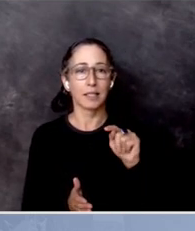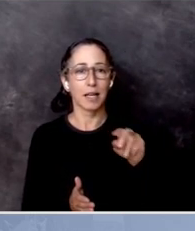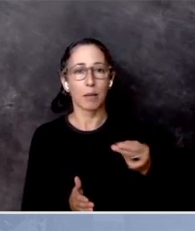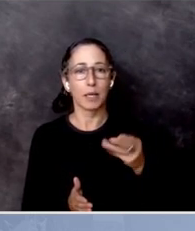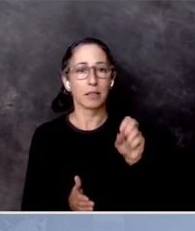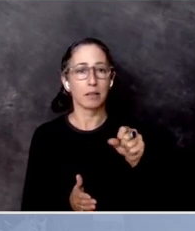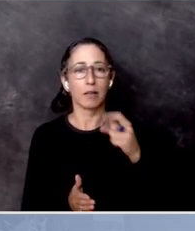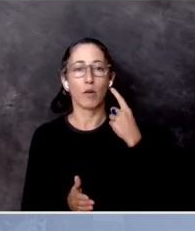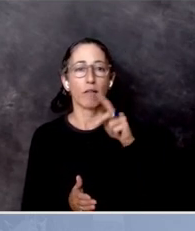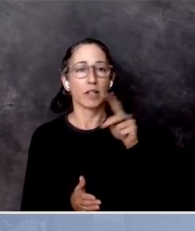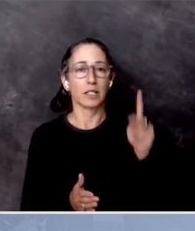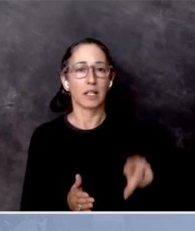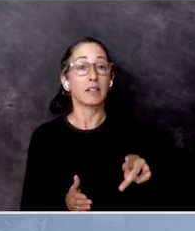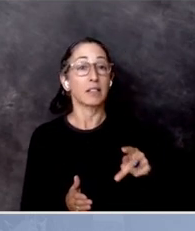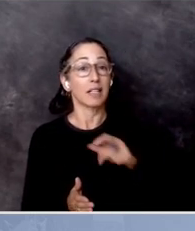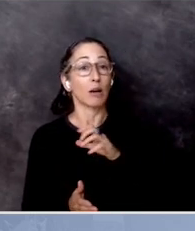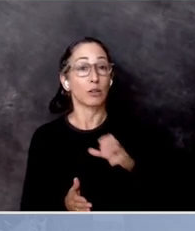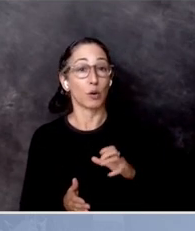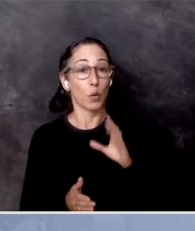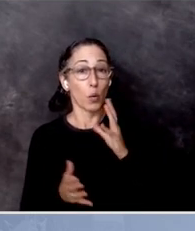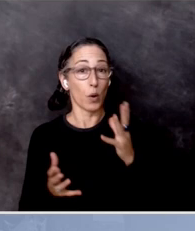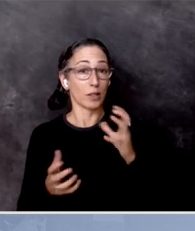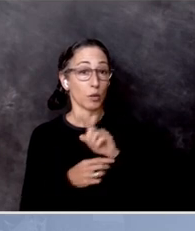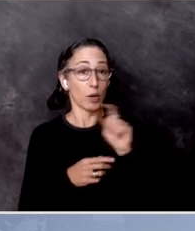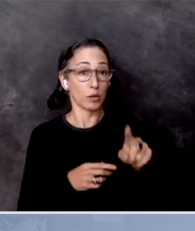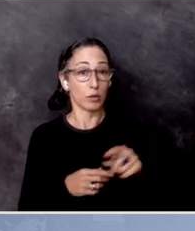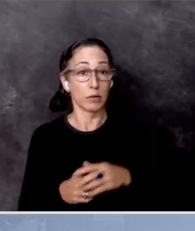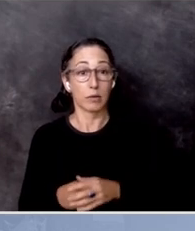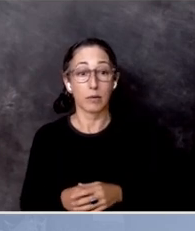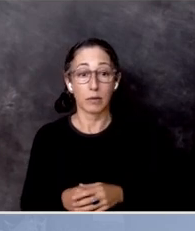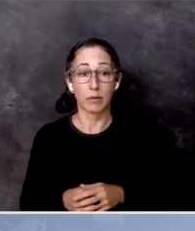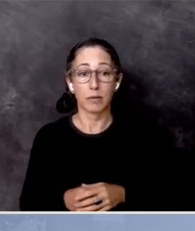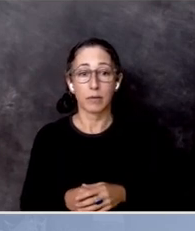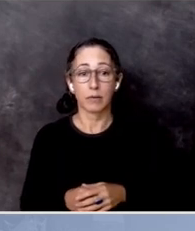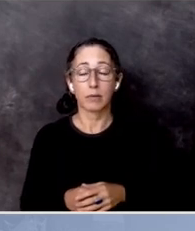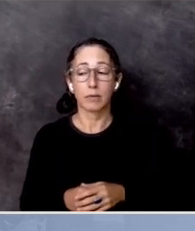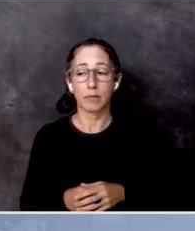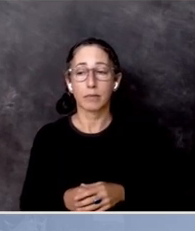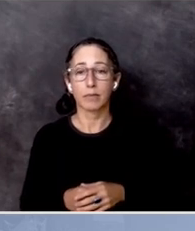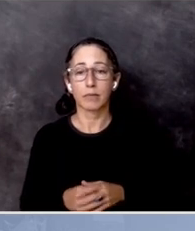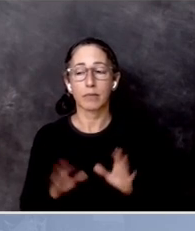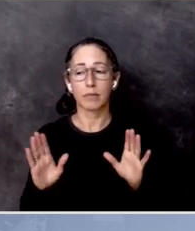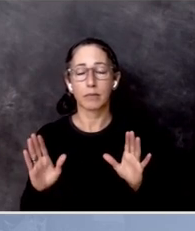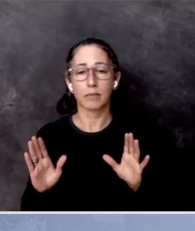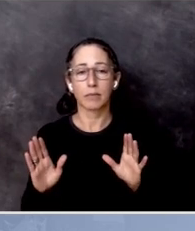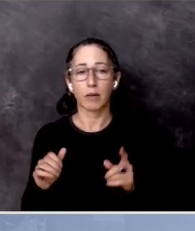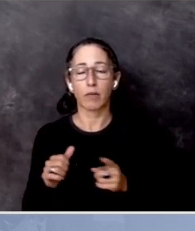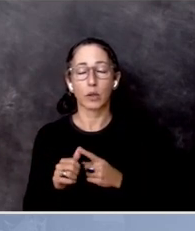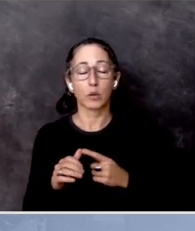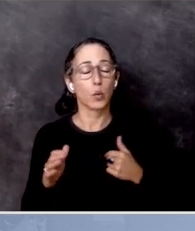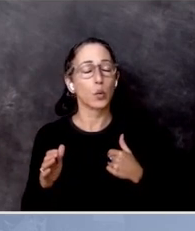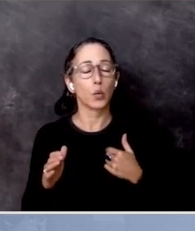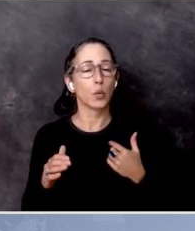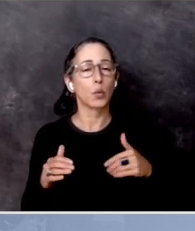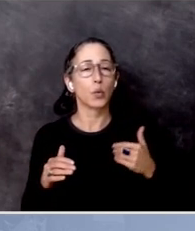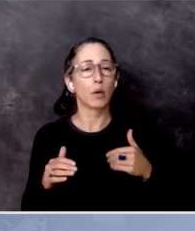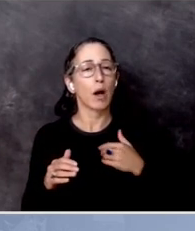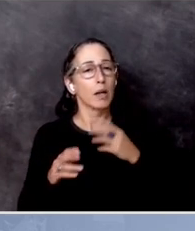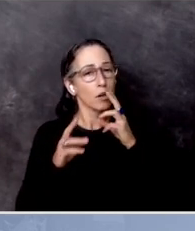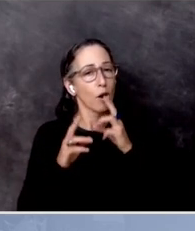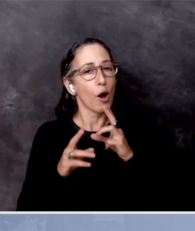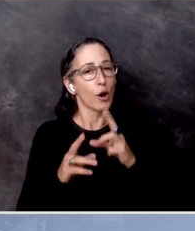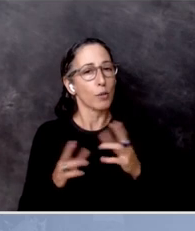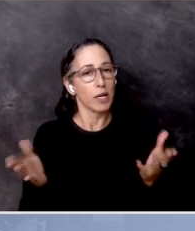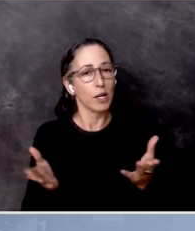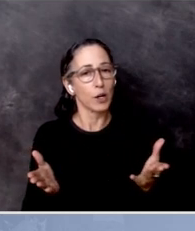Council, is going to ask you a question. That's outstanding. President, first of all, it's an honor to be here with you, President Obama, and I'm pretty sure all the brothers